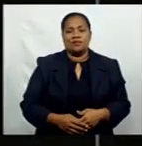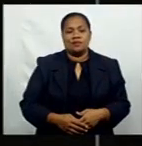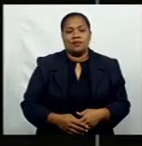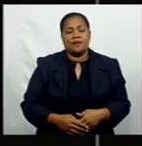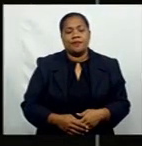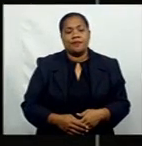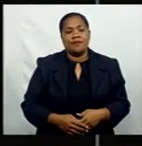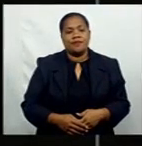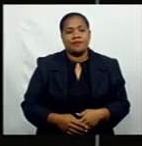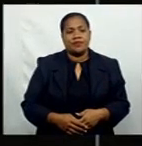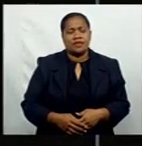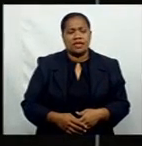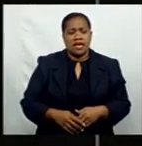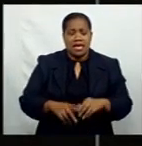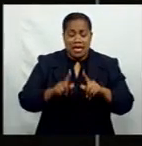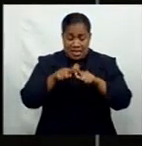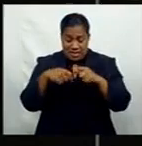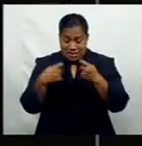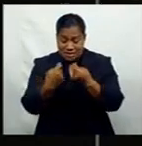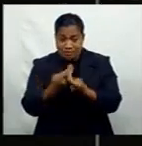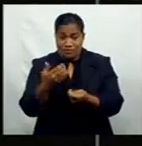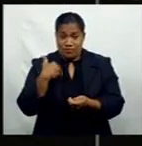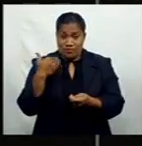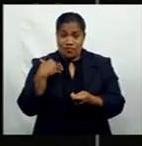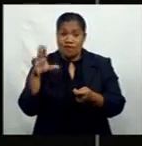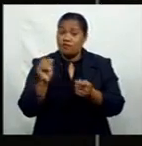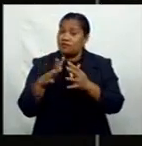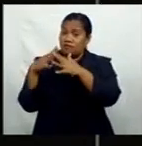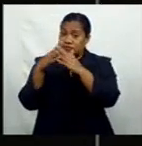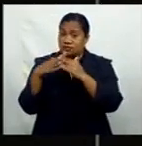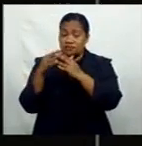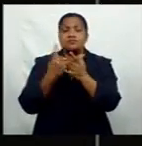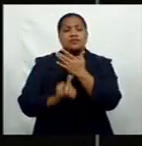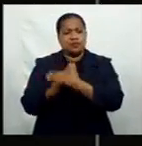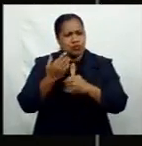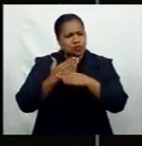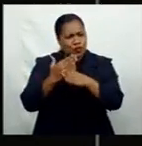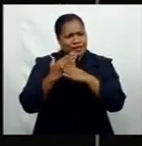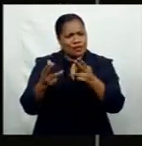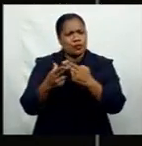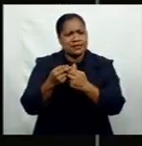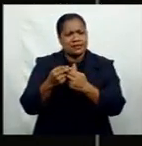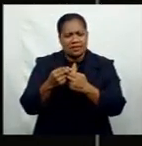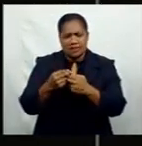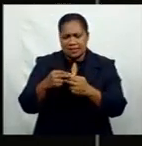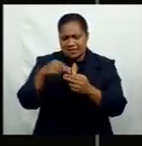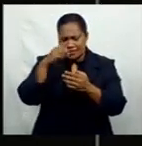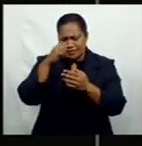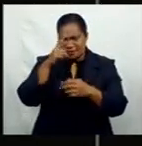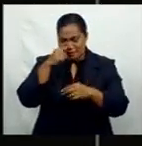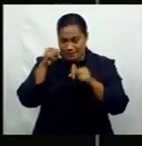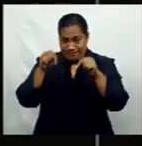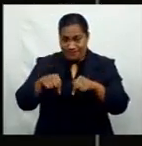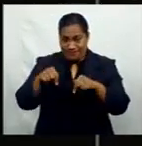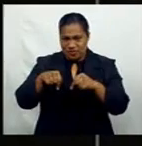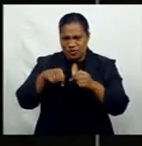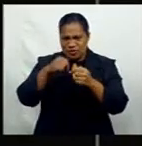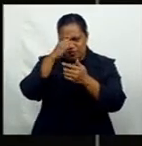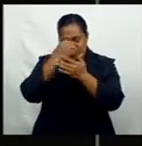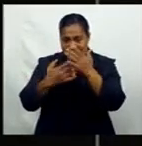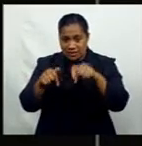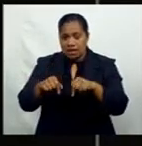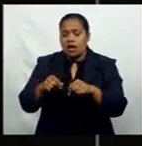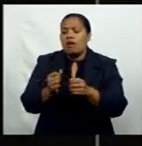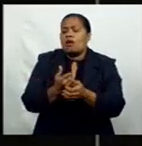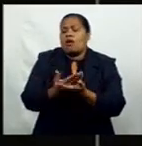A team of health professionals from the United States will be working with specialists here to advise on how best to care for COVID